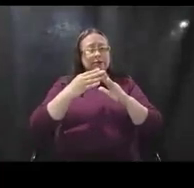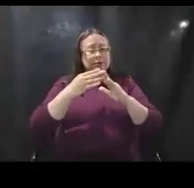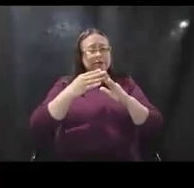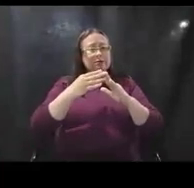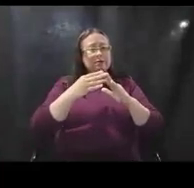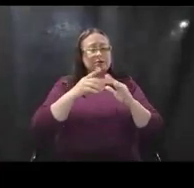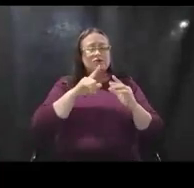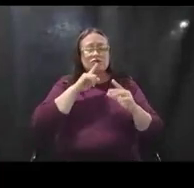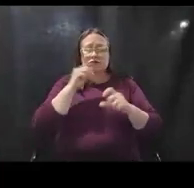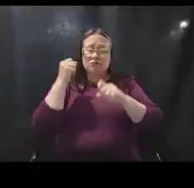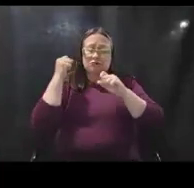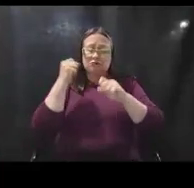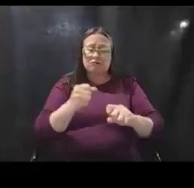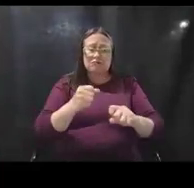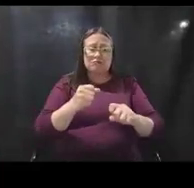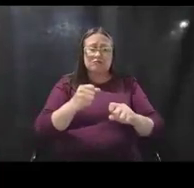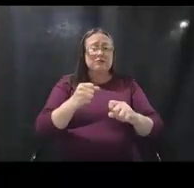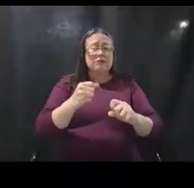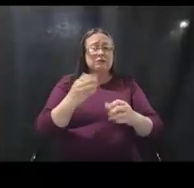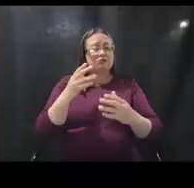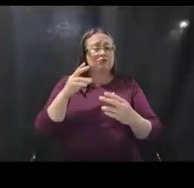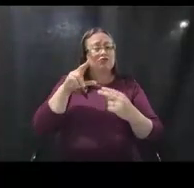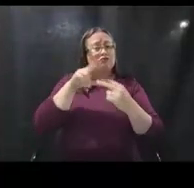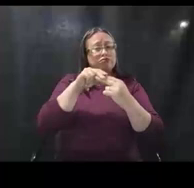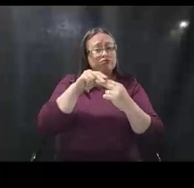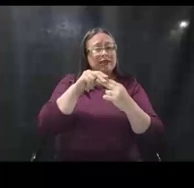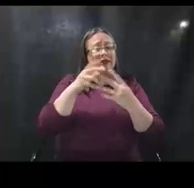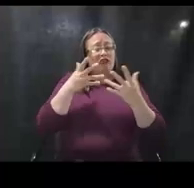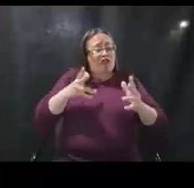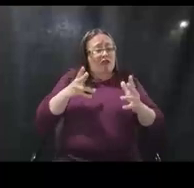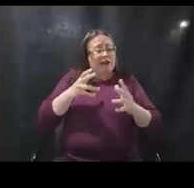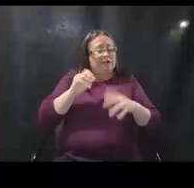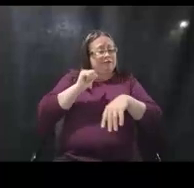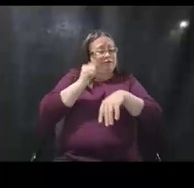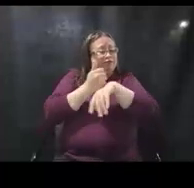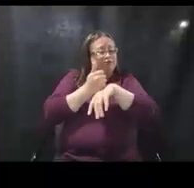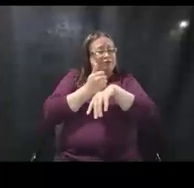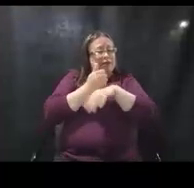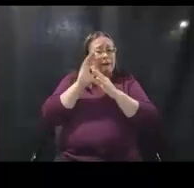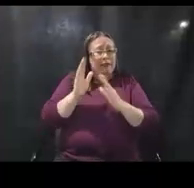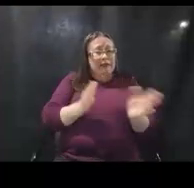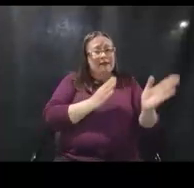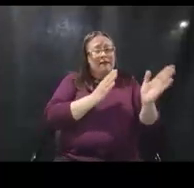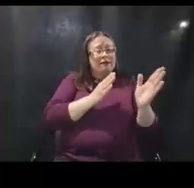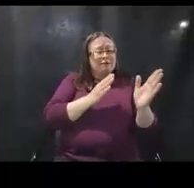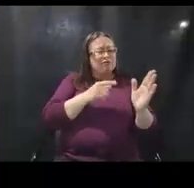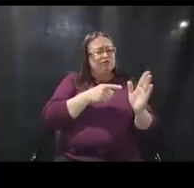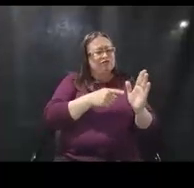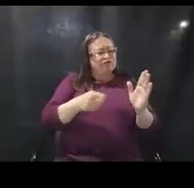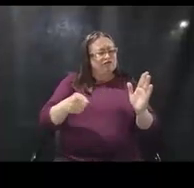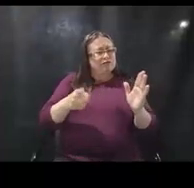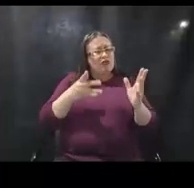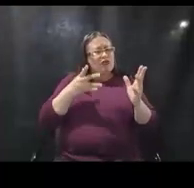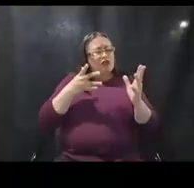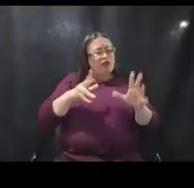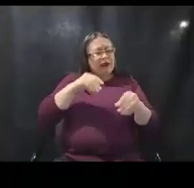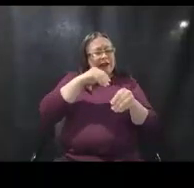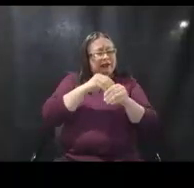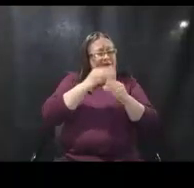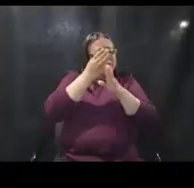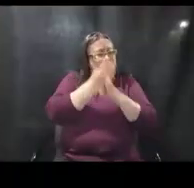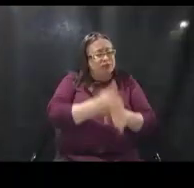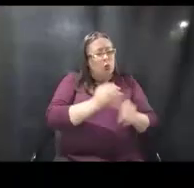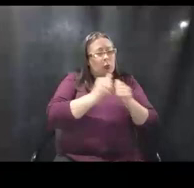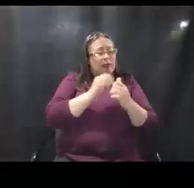really strongly suggest leveraging those existing plans and strategies. They're sound and directly in line with our checklists and our expectations.